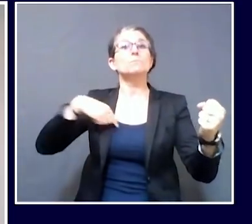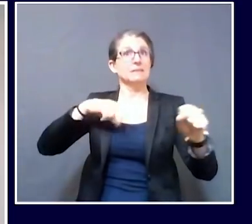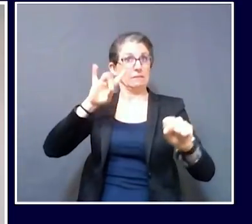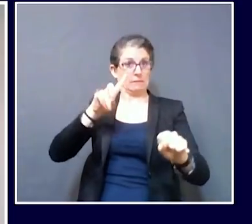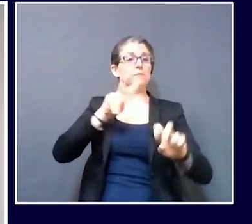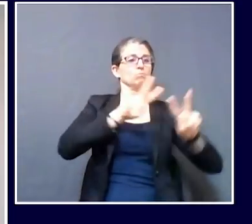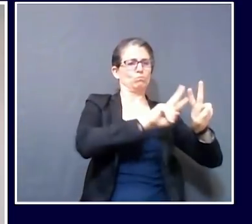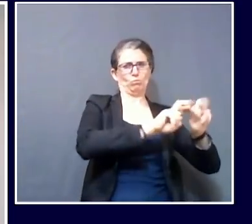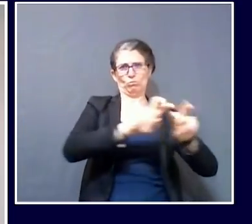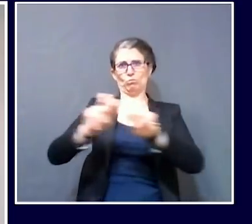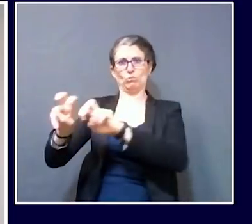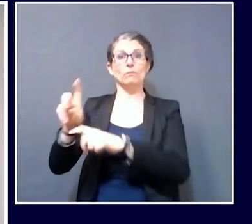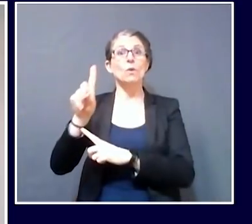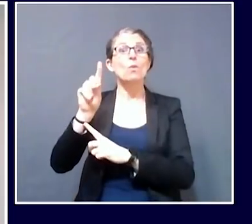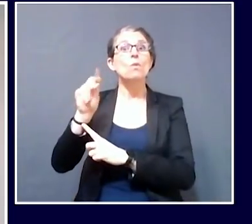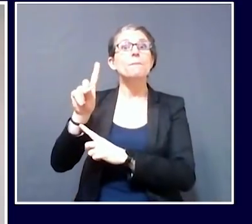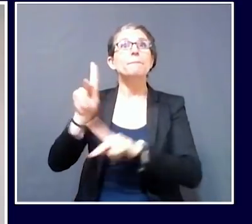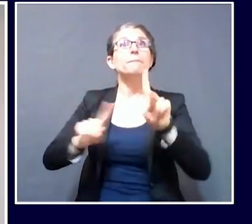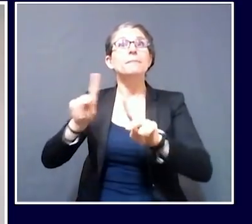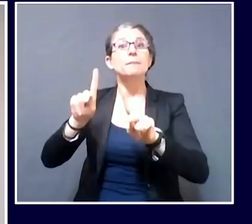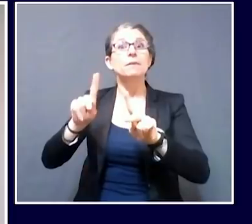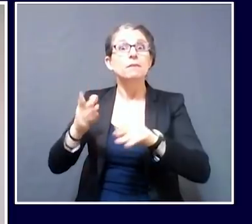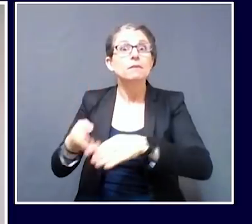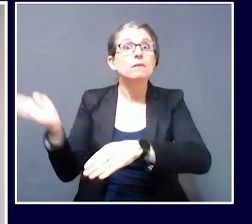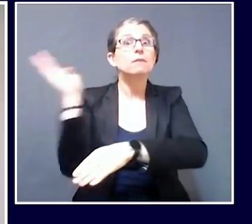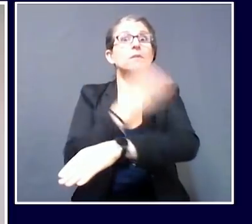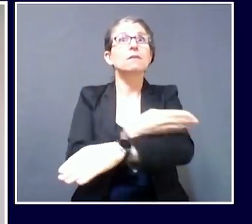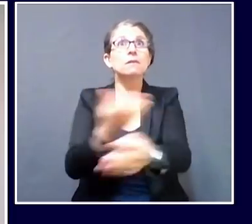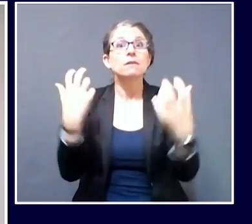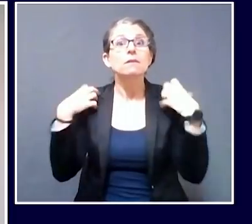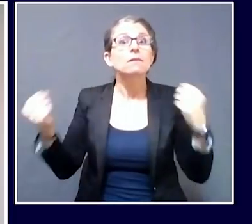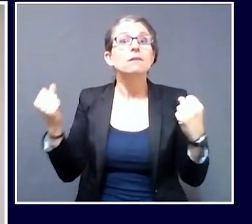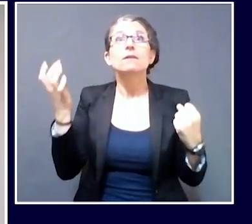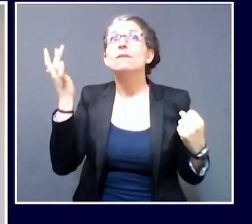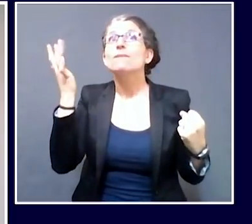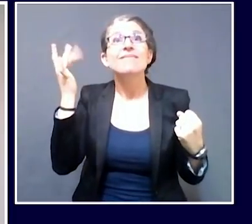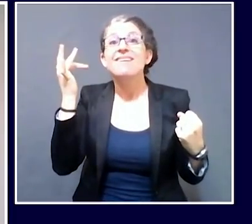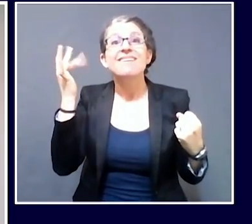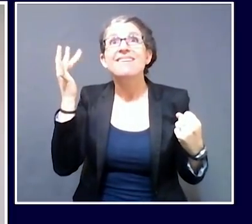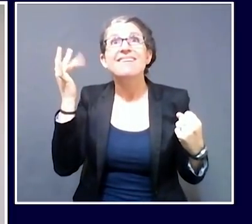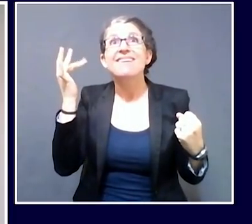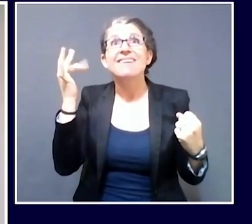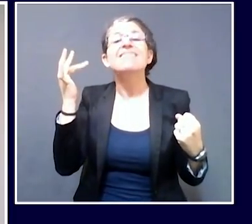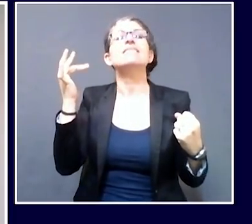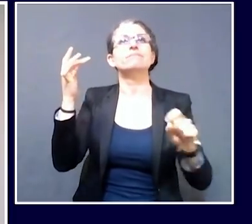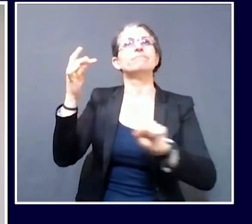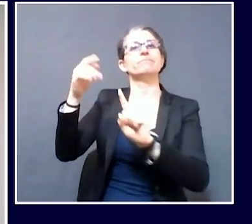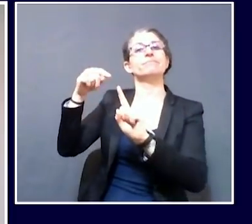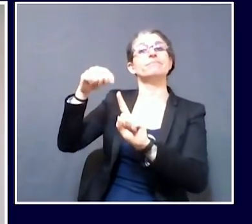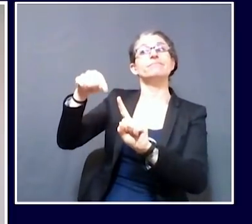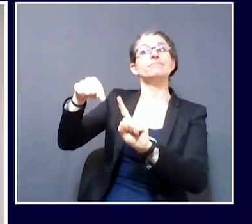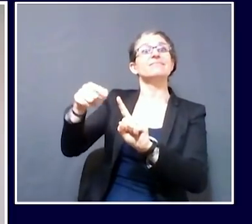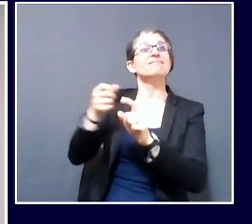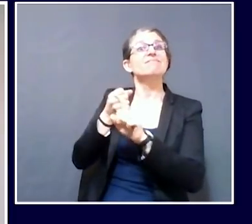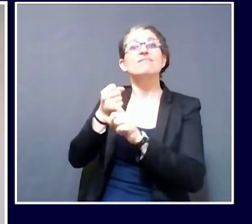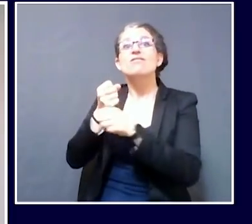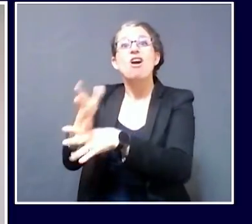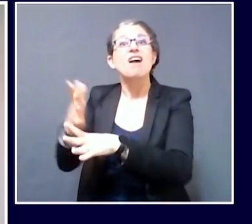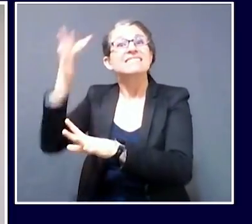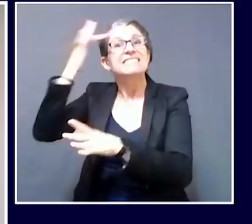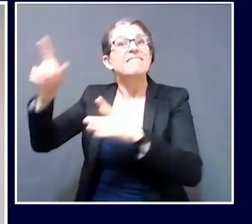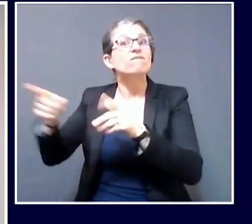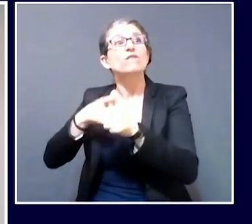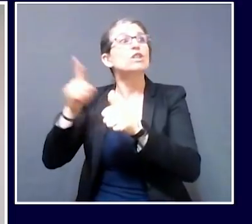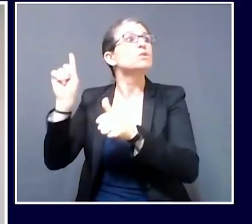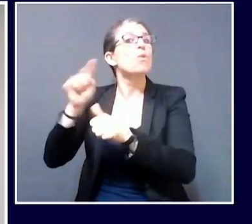fact that in the not too recent past, there were a large number of outbreaks across the state, and as individuals have grappled with